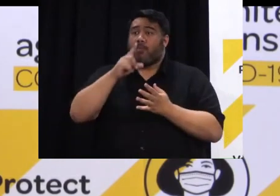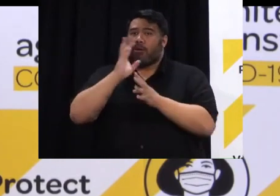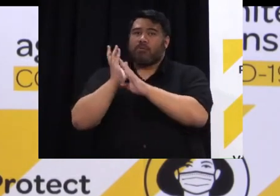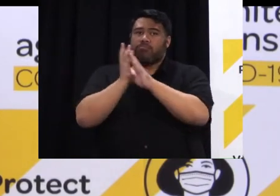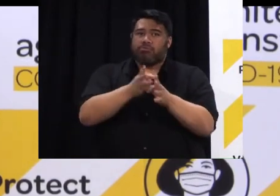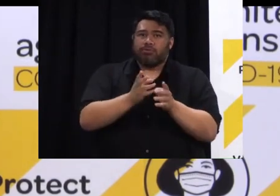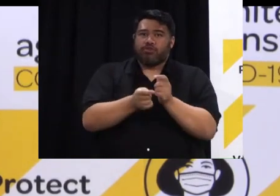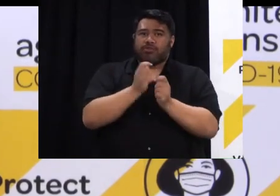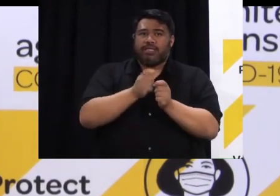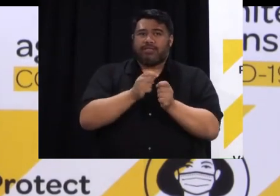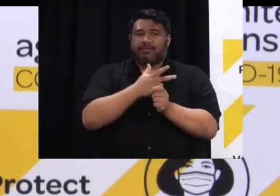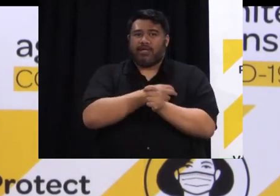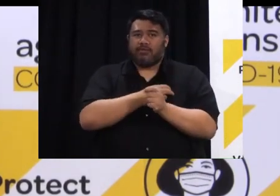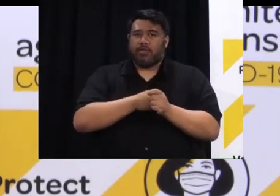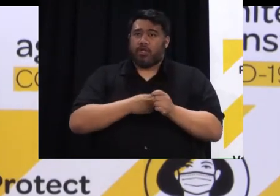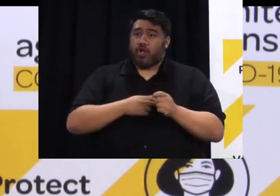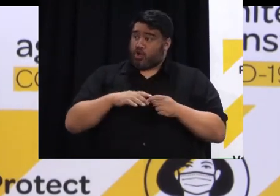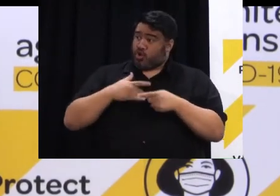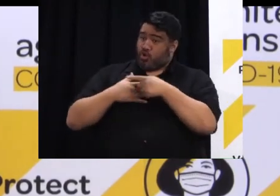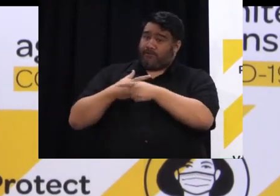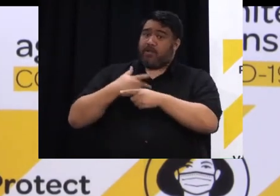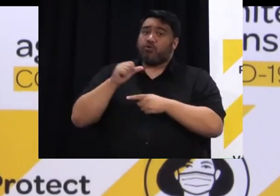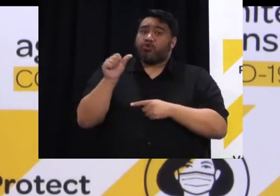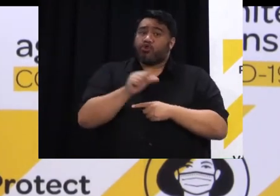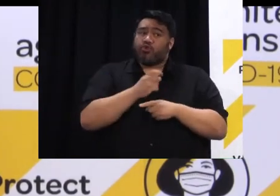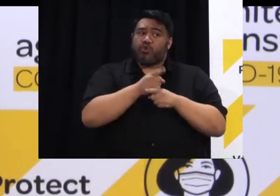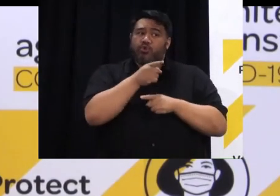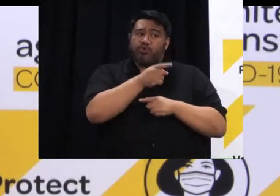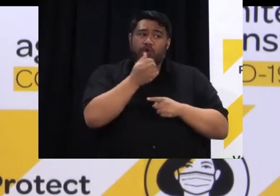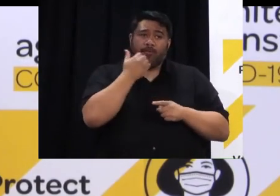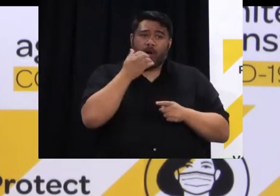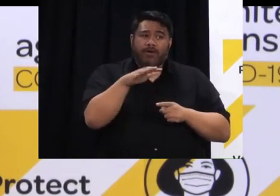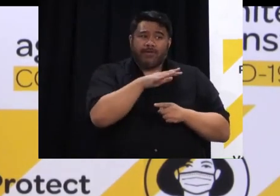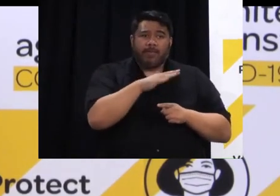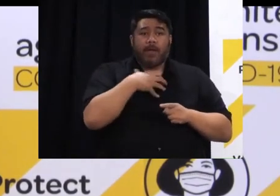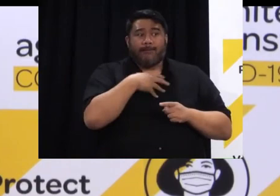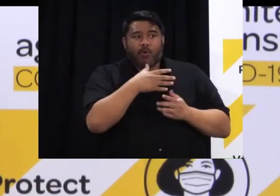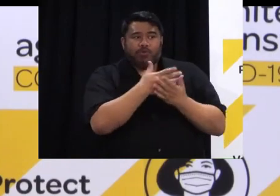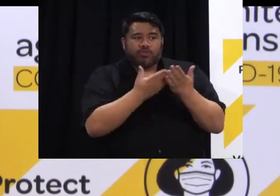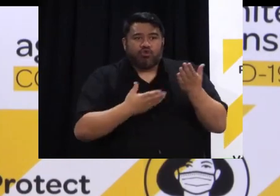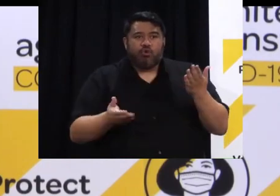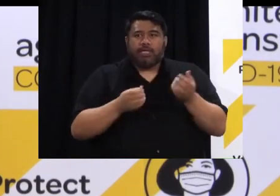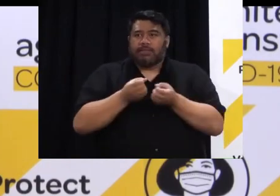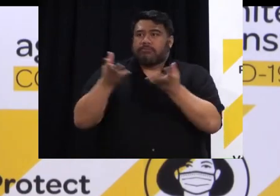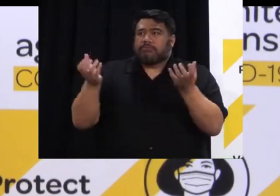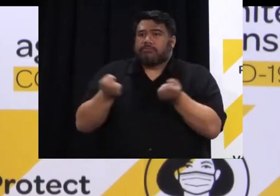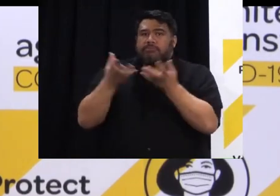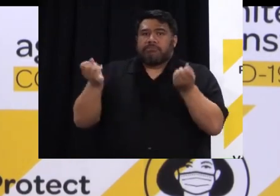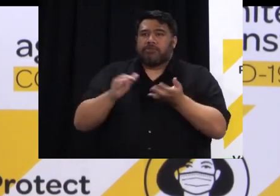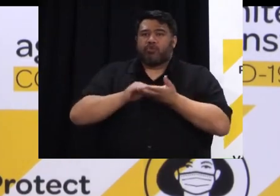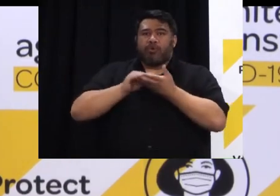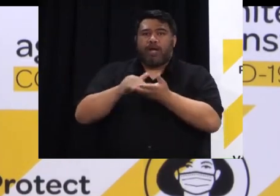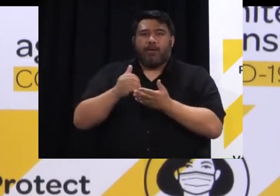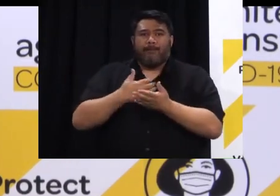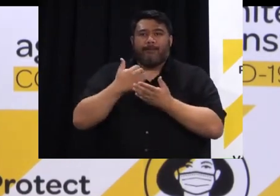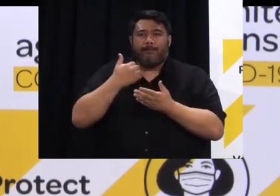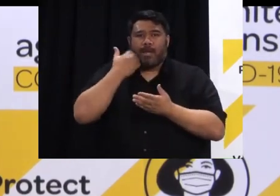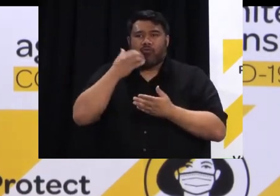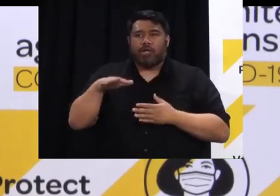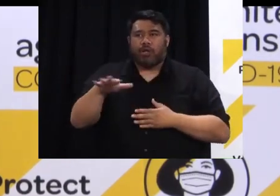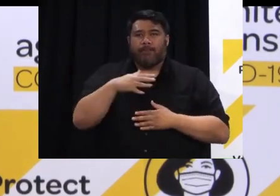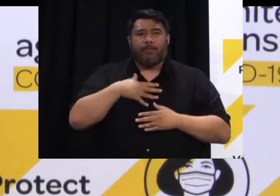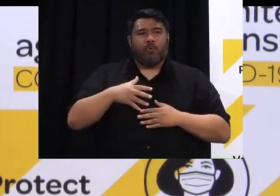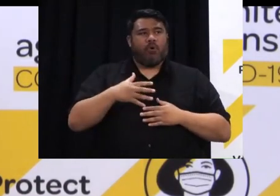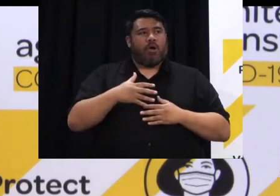Is that something the government's willing to do? Maybe talk to Māori families and try and spin that on? Yeah of course of course you know